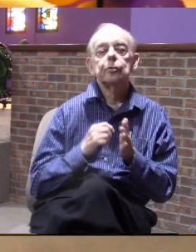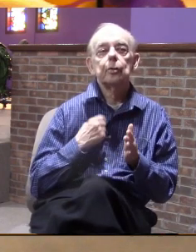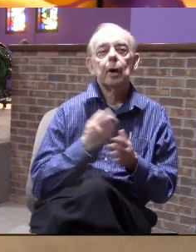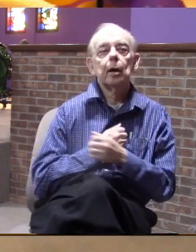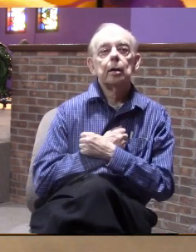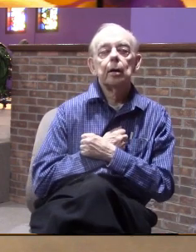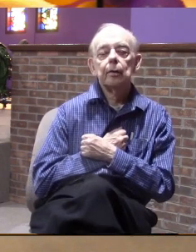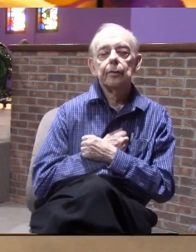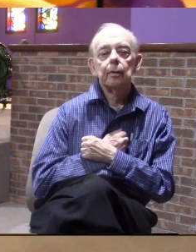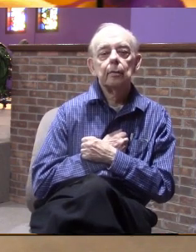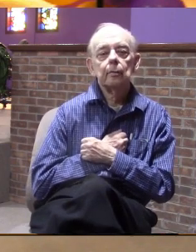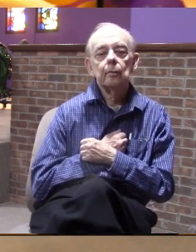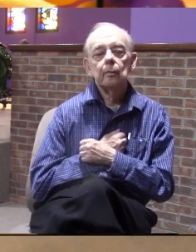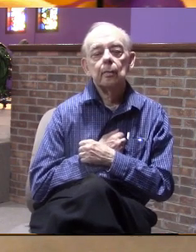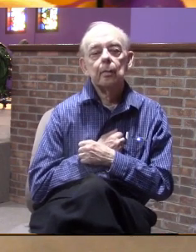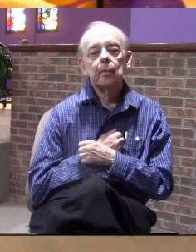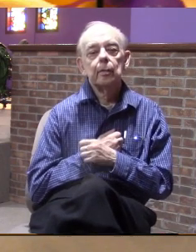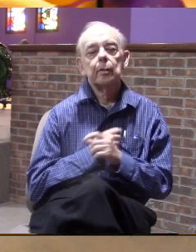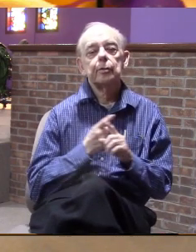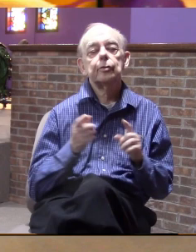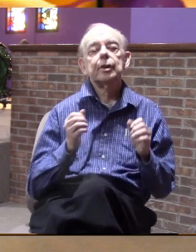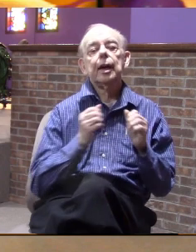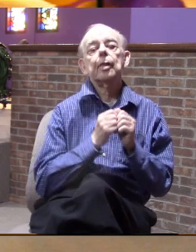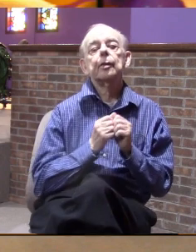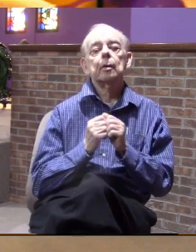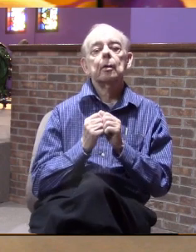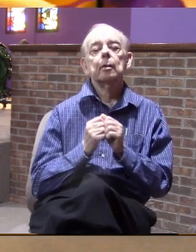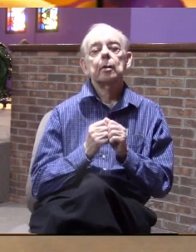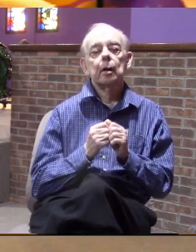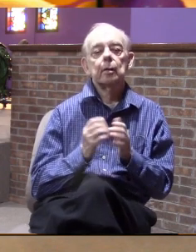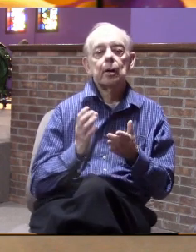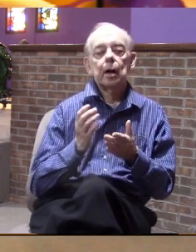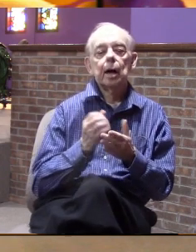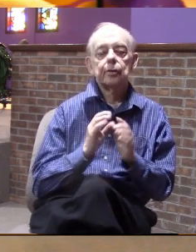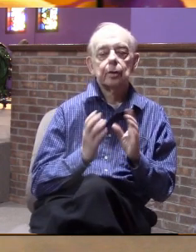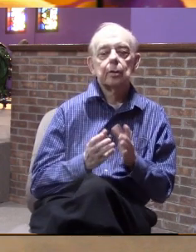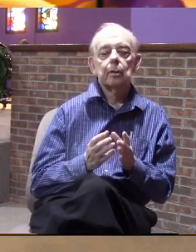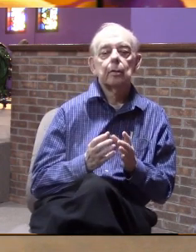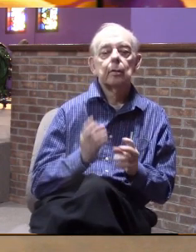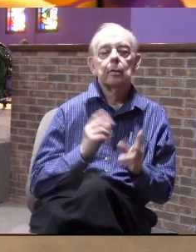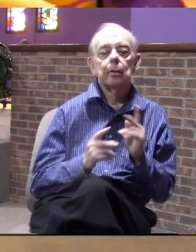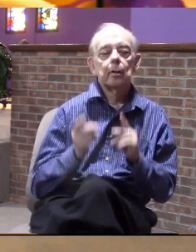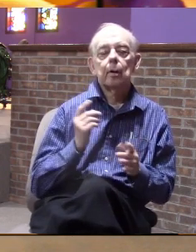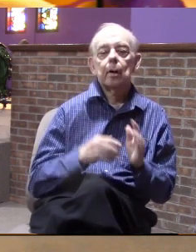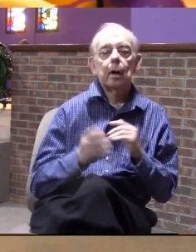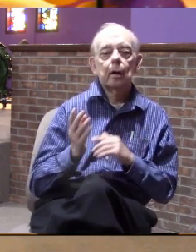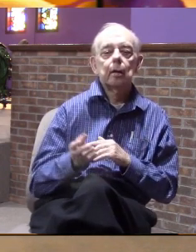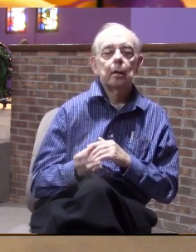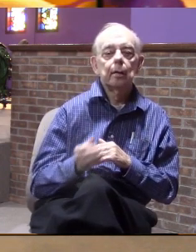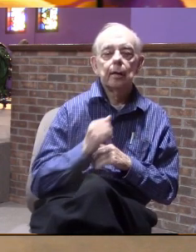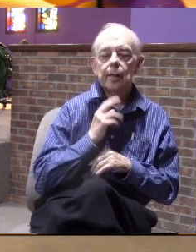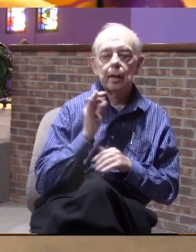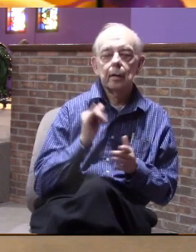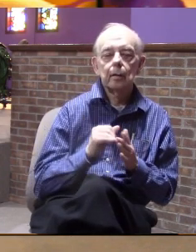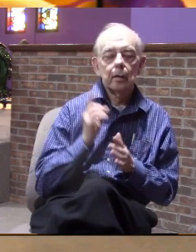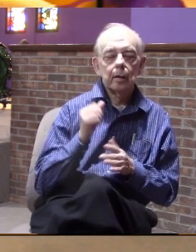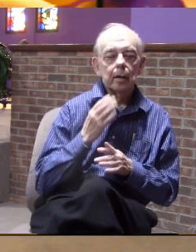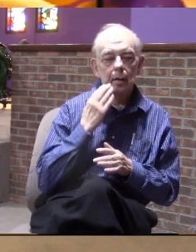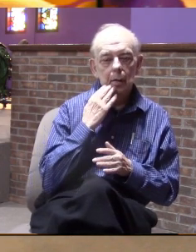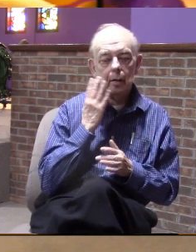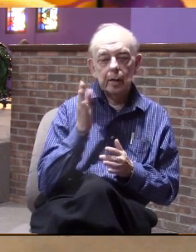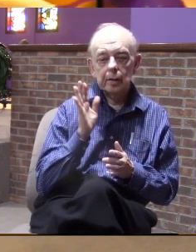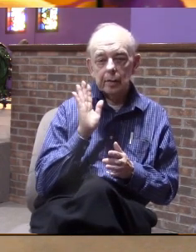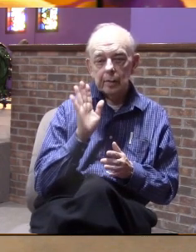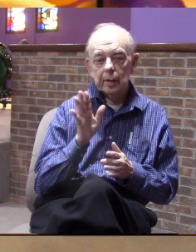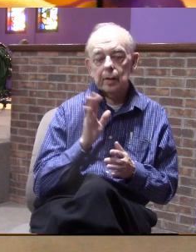love together collectively to people out here that need to know that